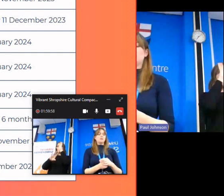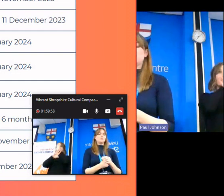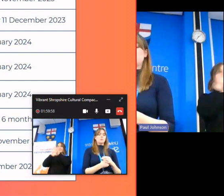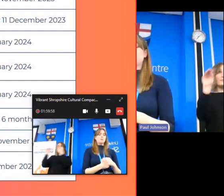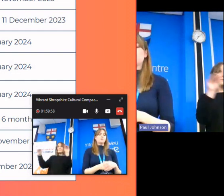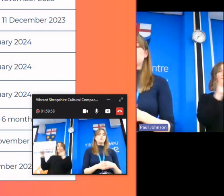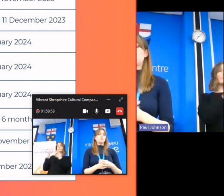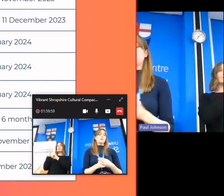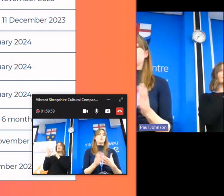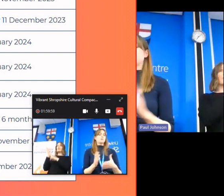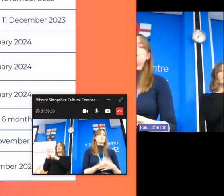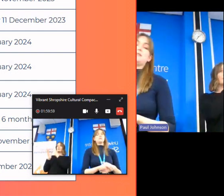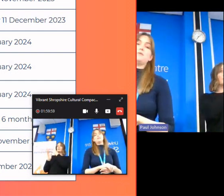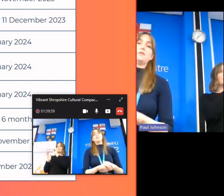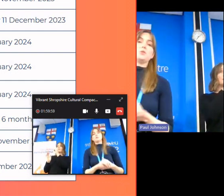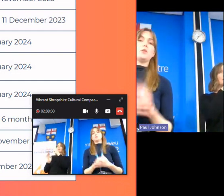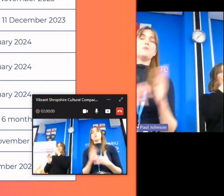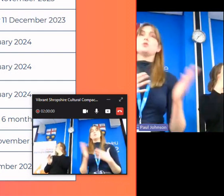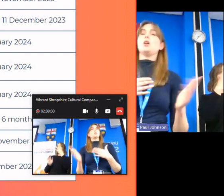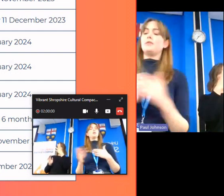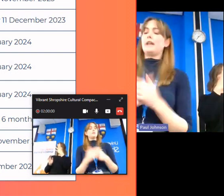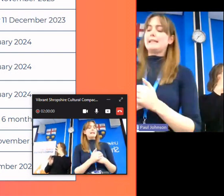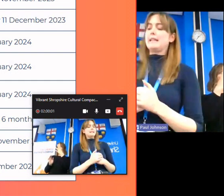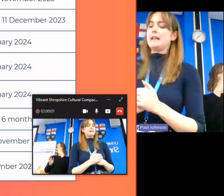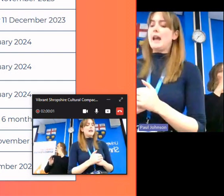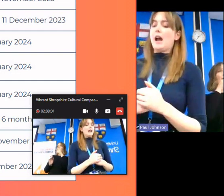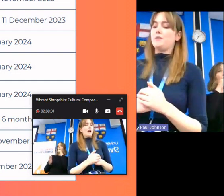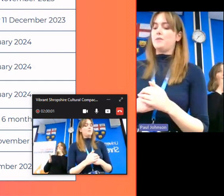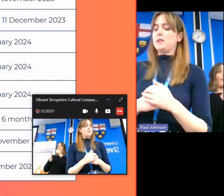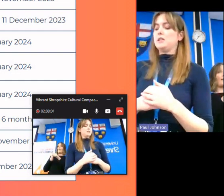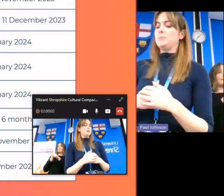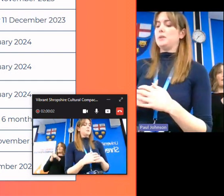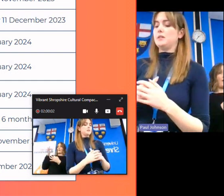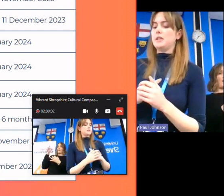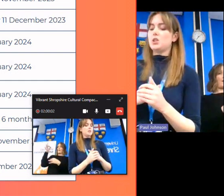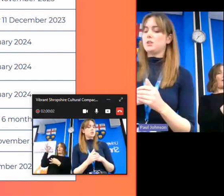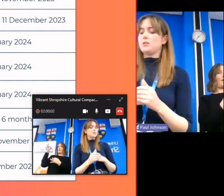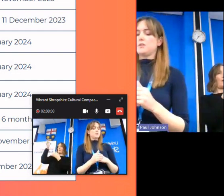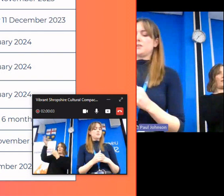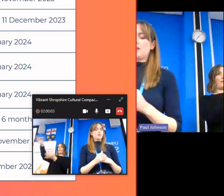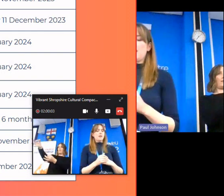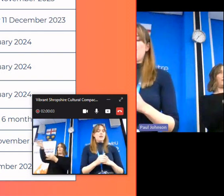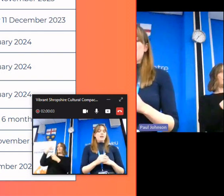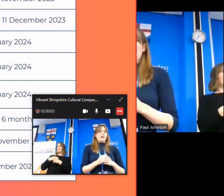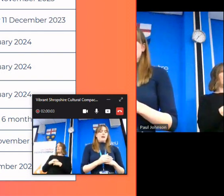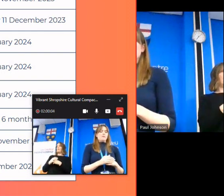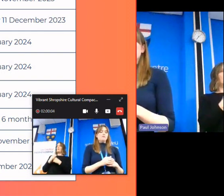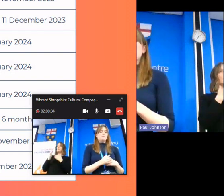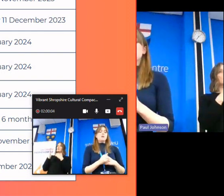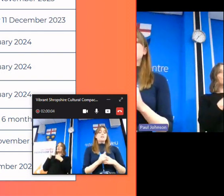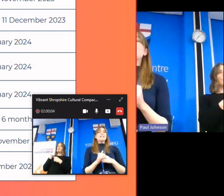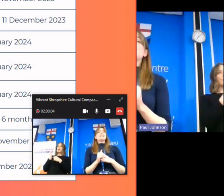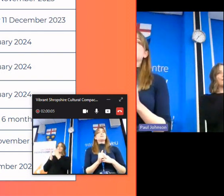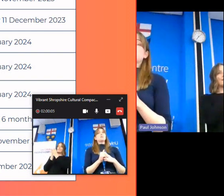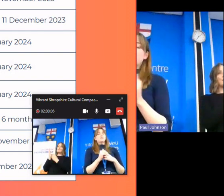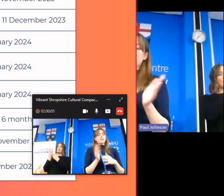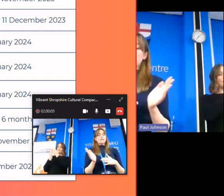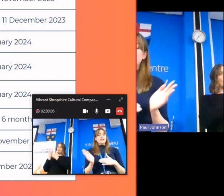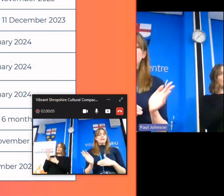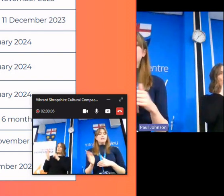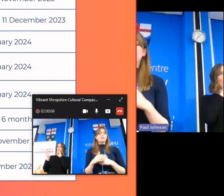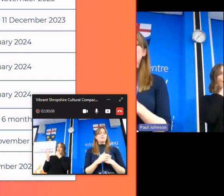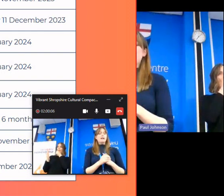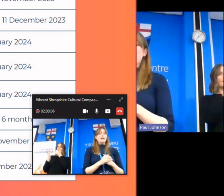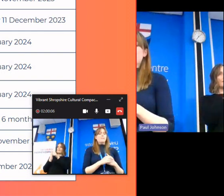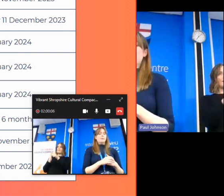in january 2024 when they'll also receive the official offer letter and funding terms conditions for further details on